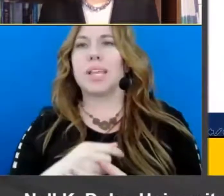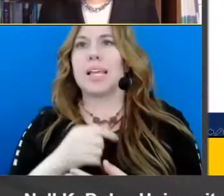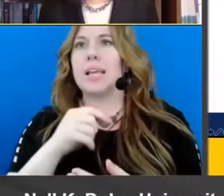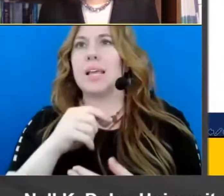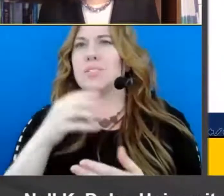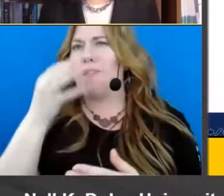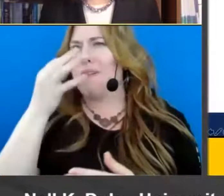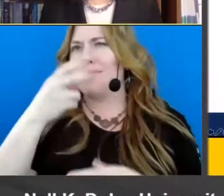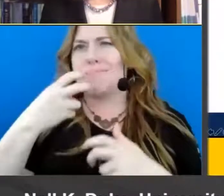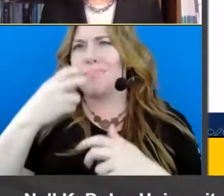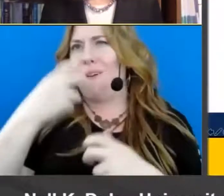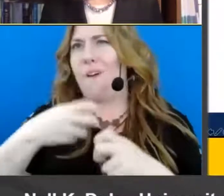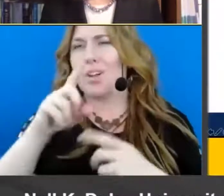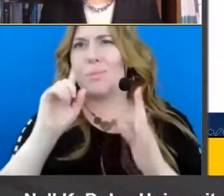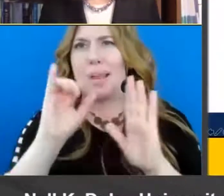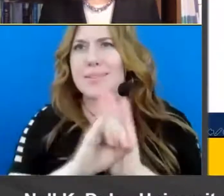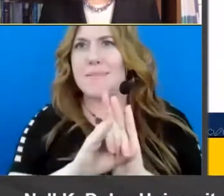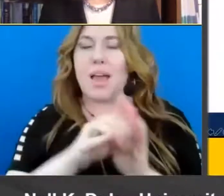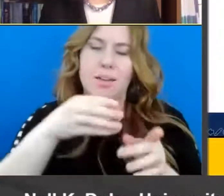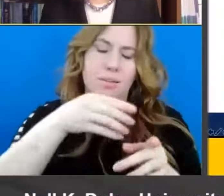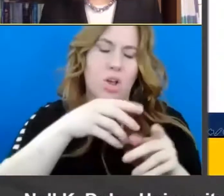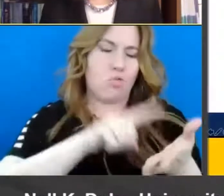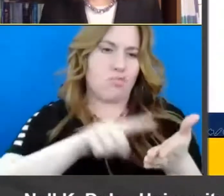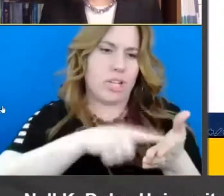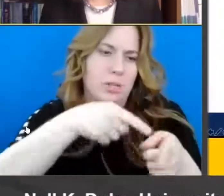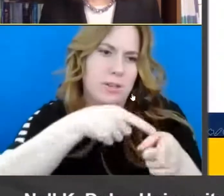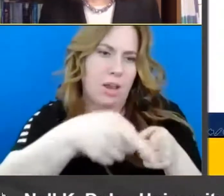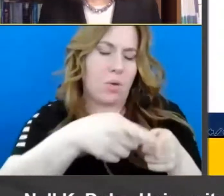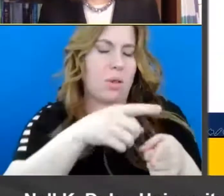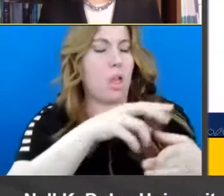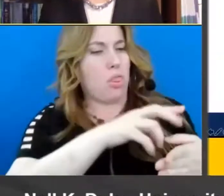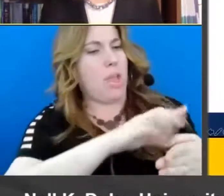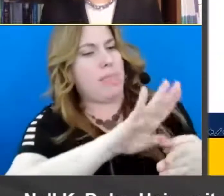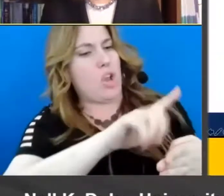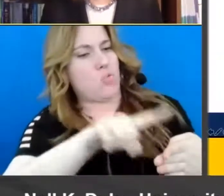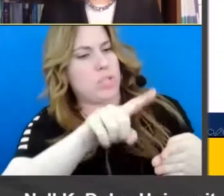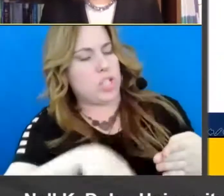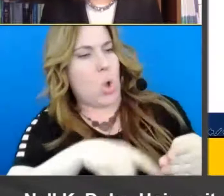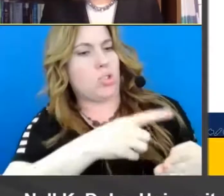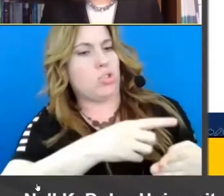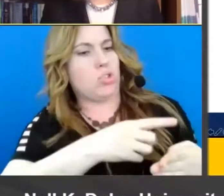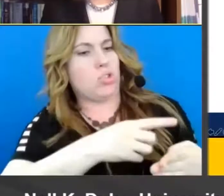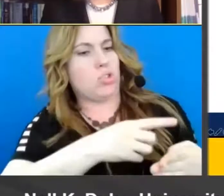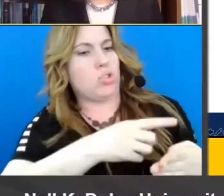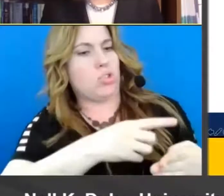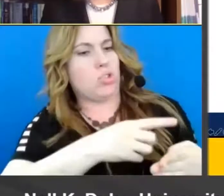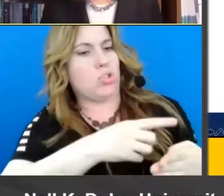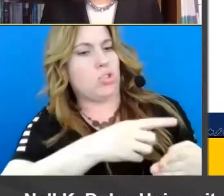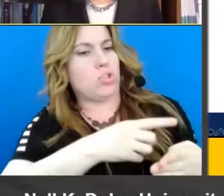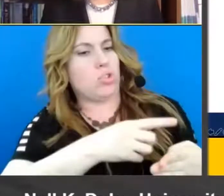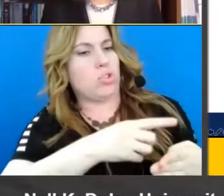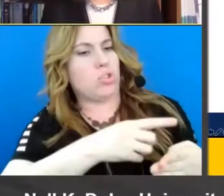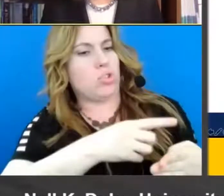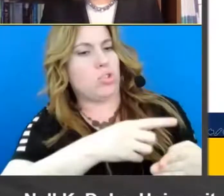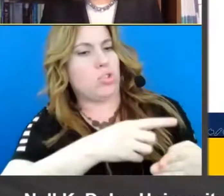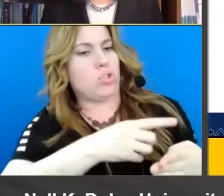research in which the results have been as consistent and as long-standing that's why you see a